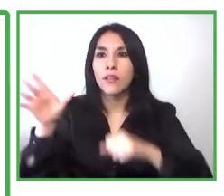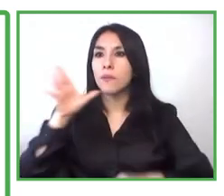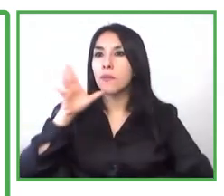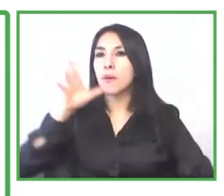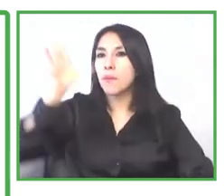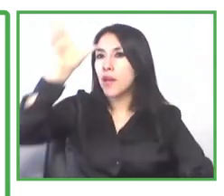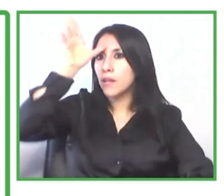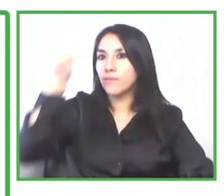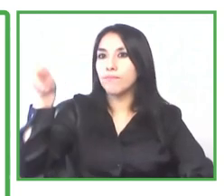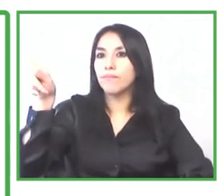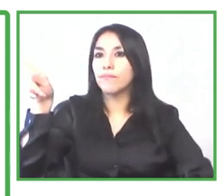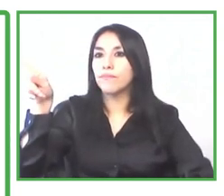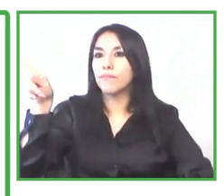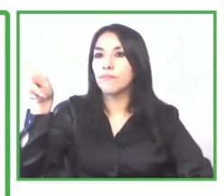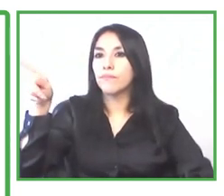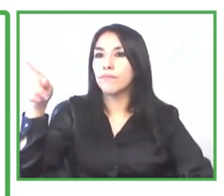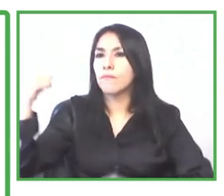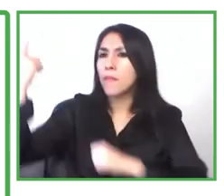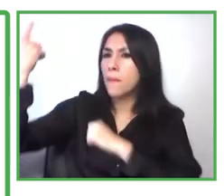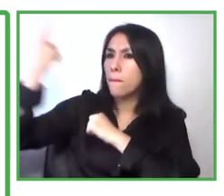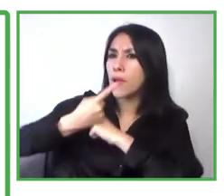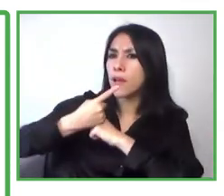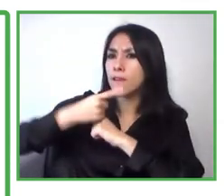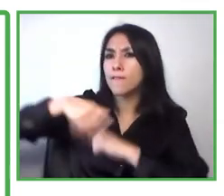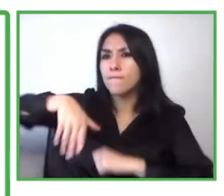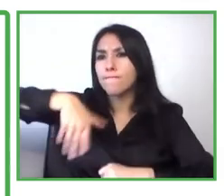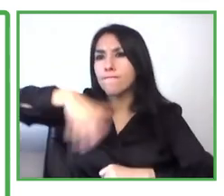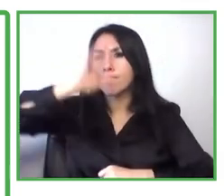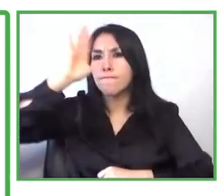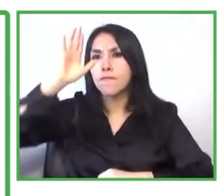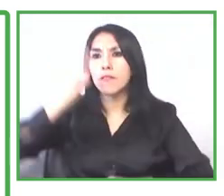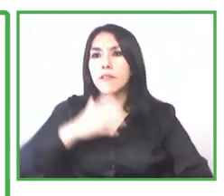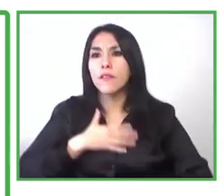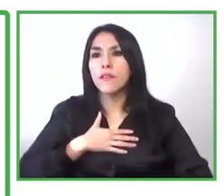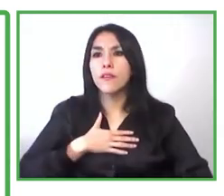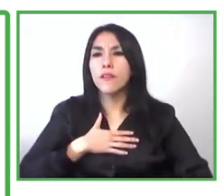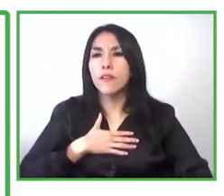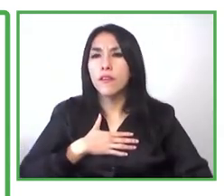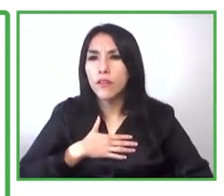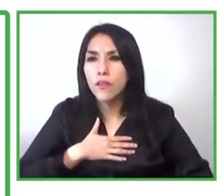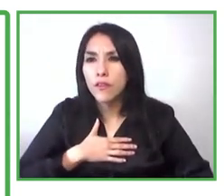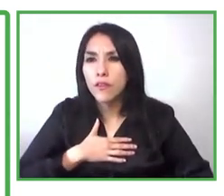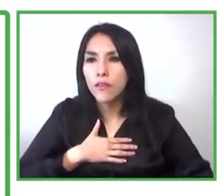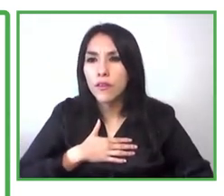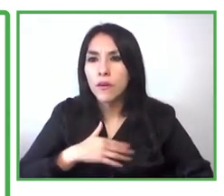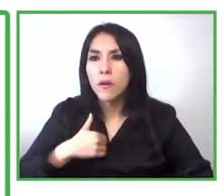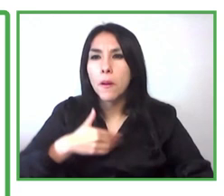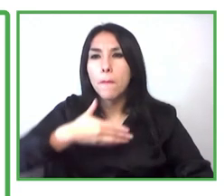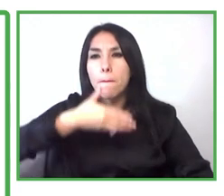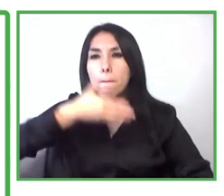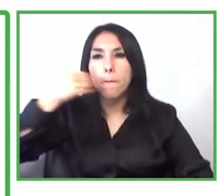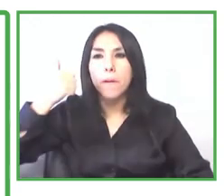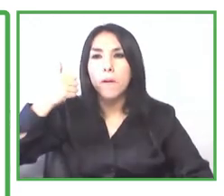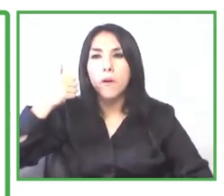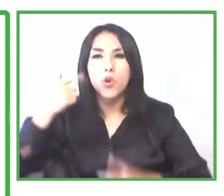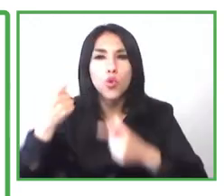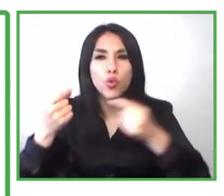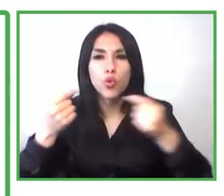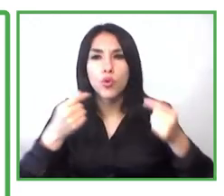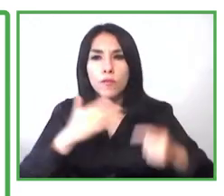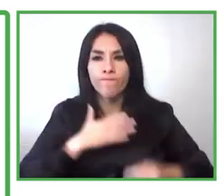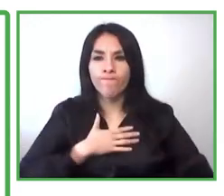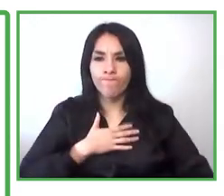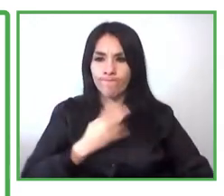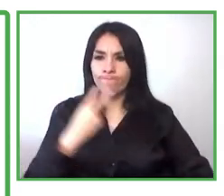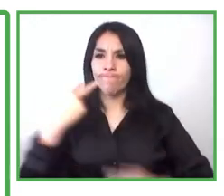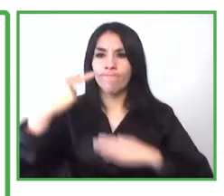to create a feature for me because uh they thought that in the village the future uh was